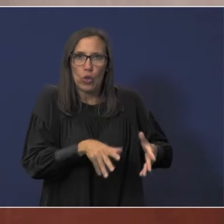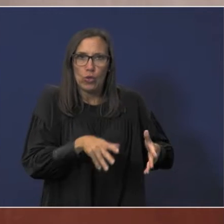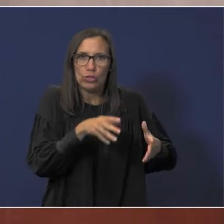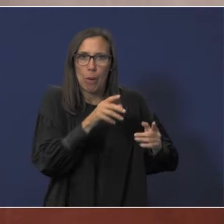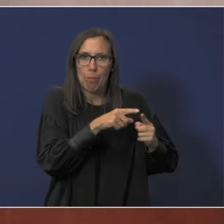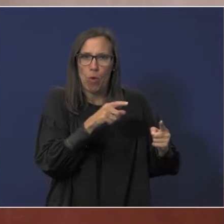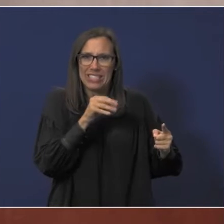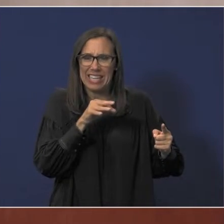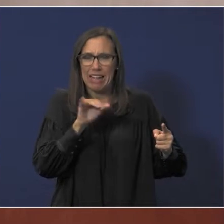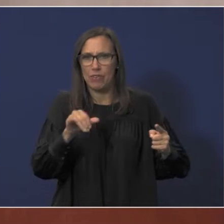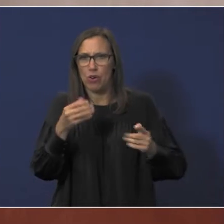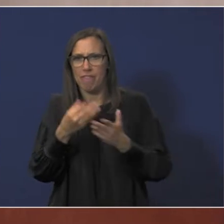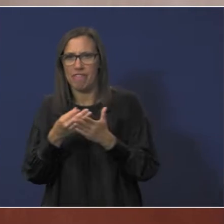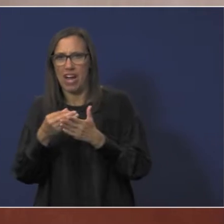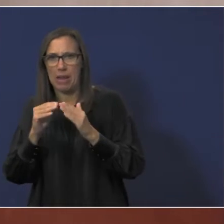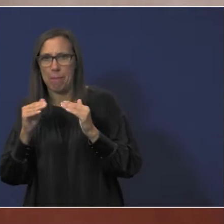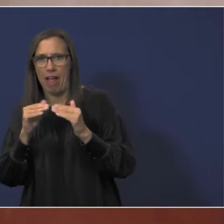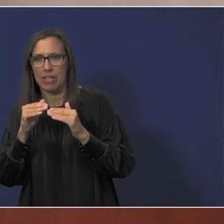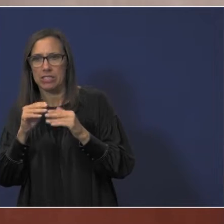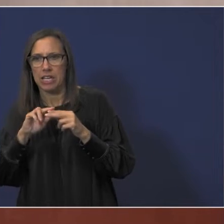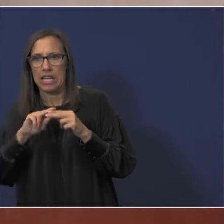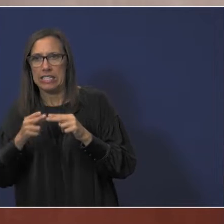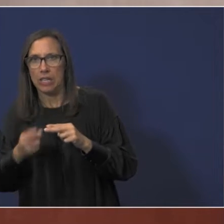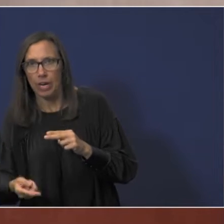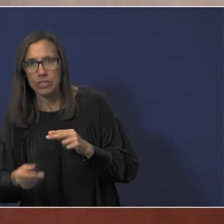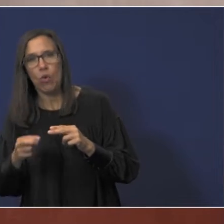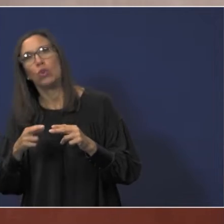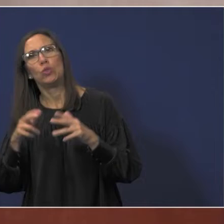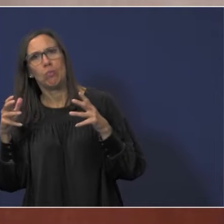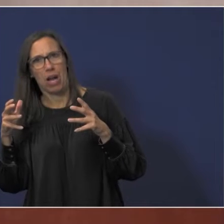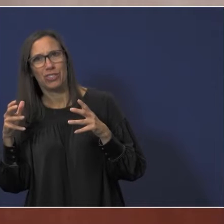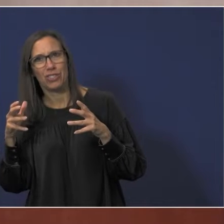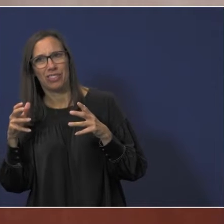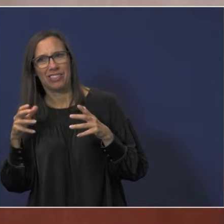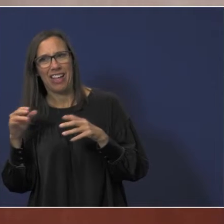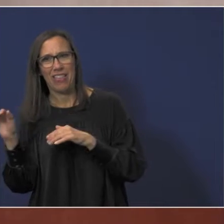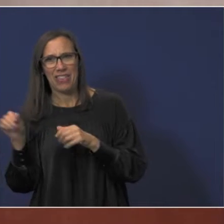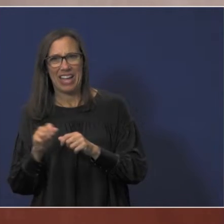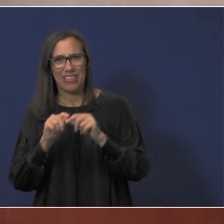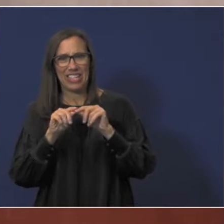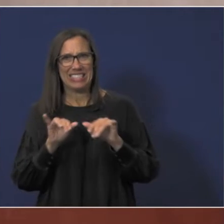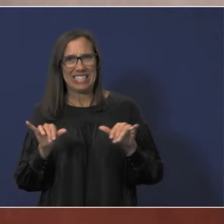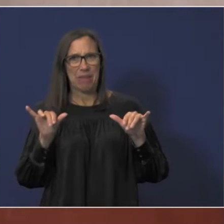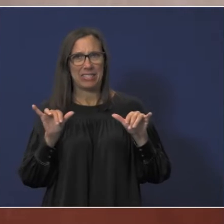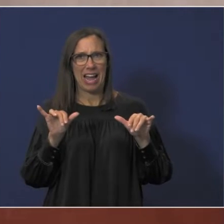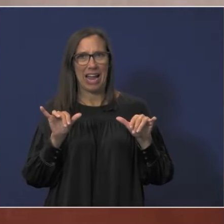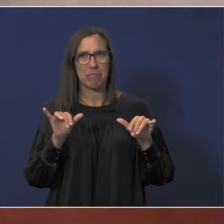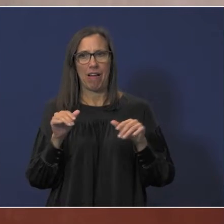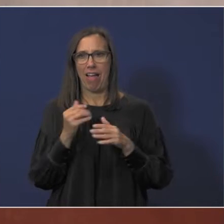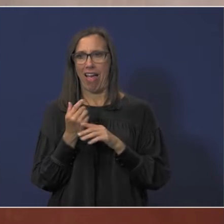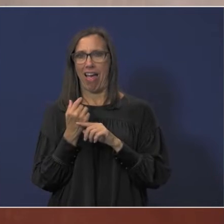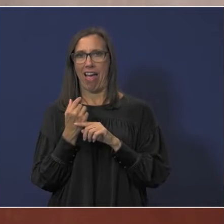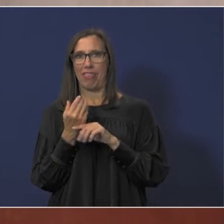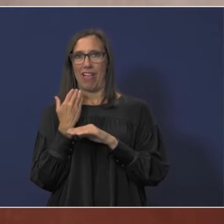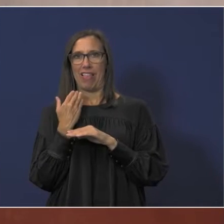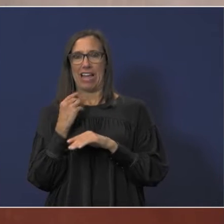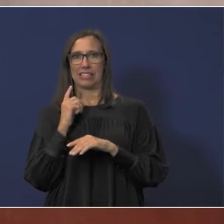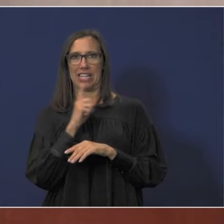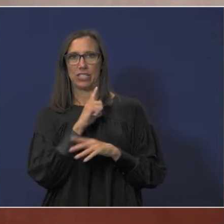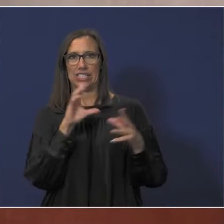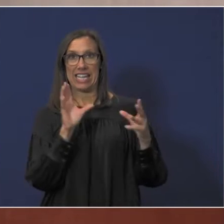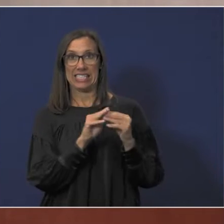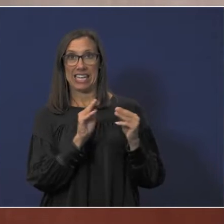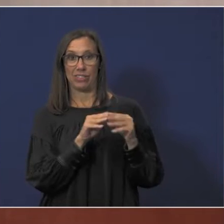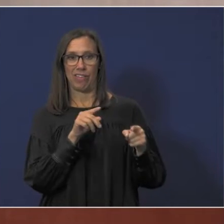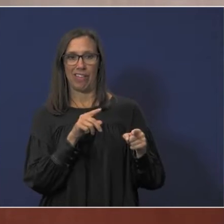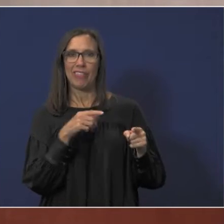fund balance decreases too quickly or buy too much. The same time during this last legislative session that there